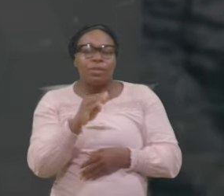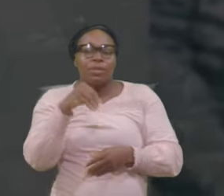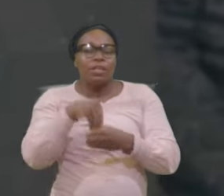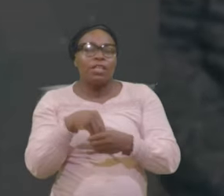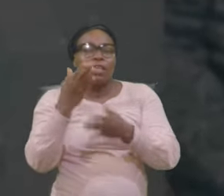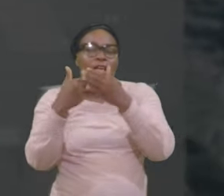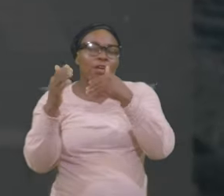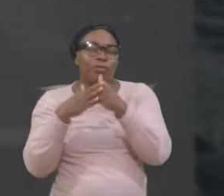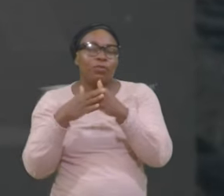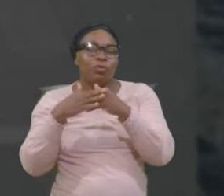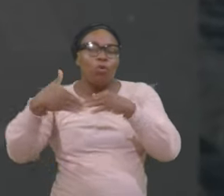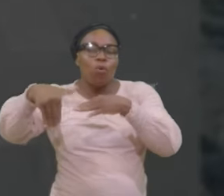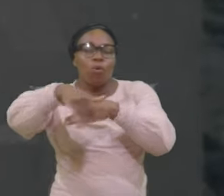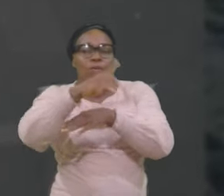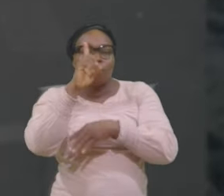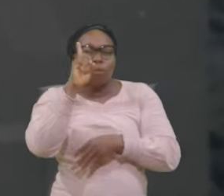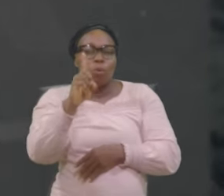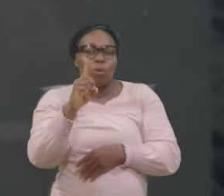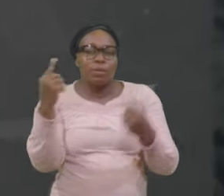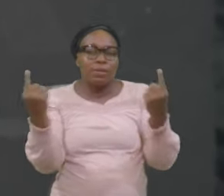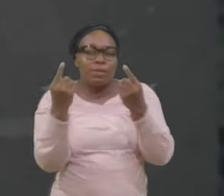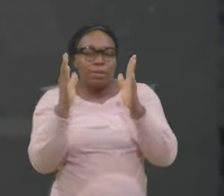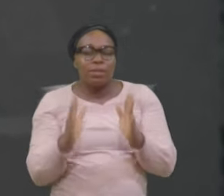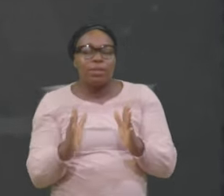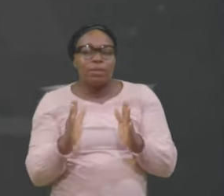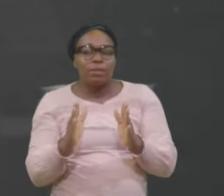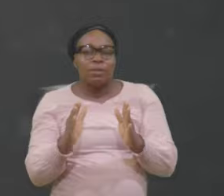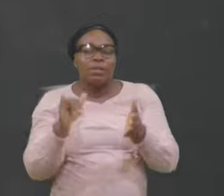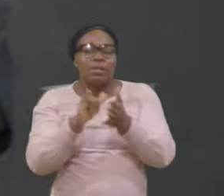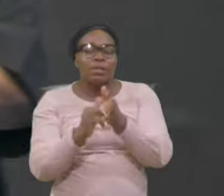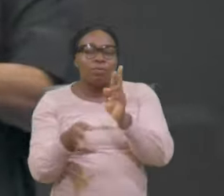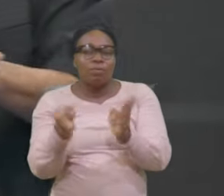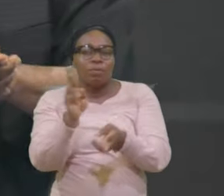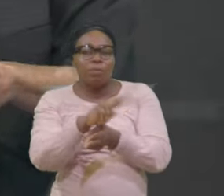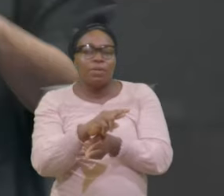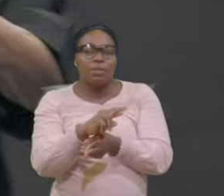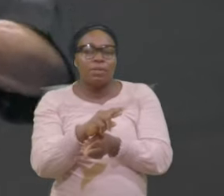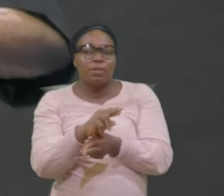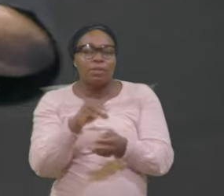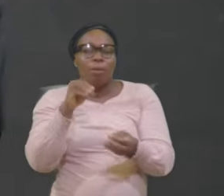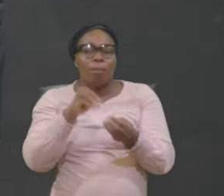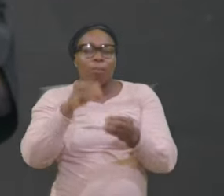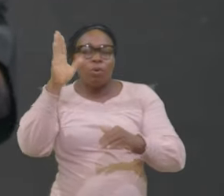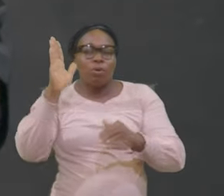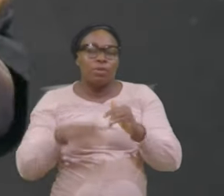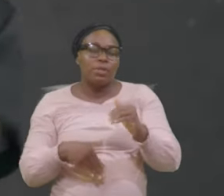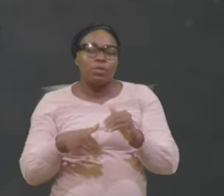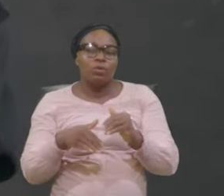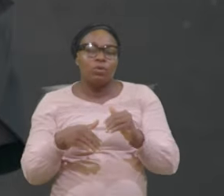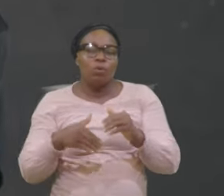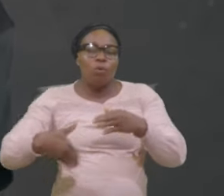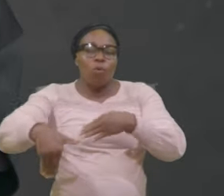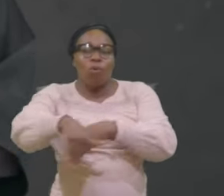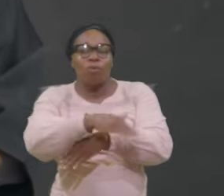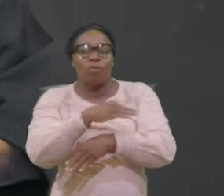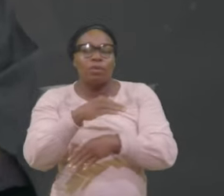Over one sinner That repenteth More than Over Ninety